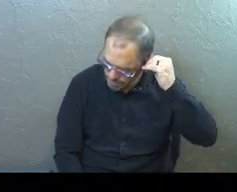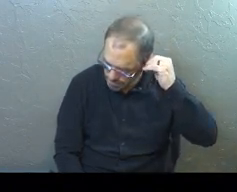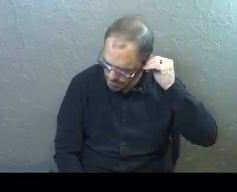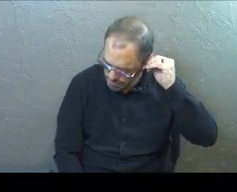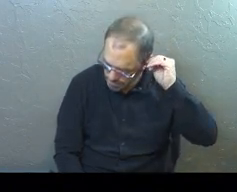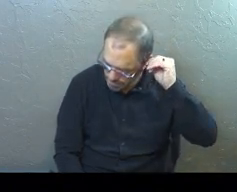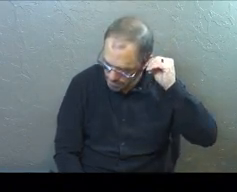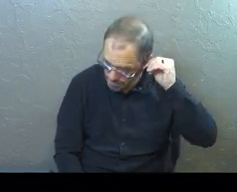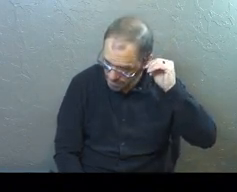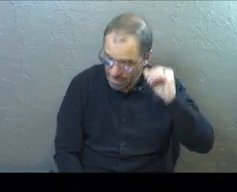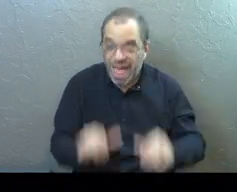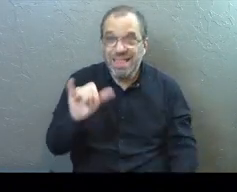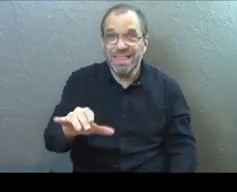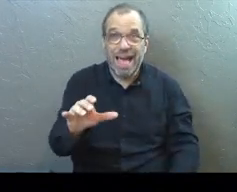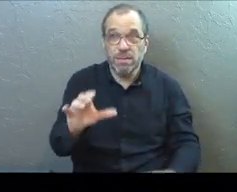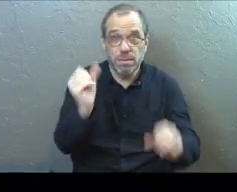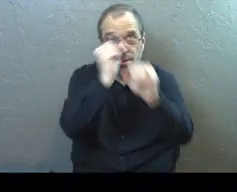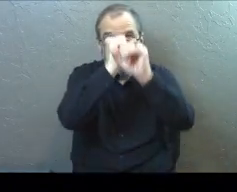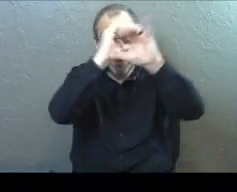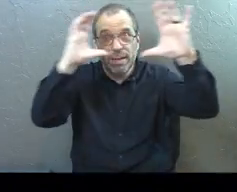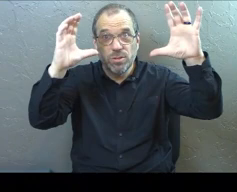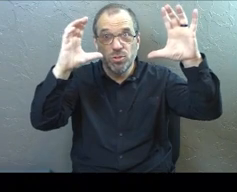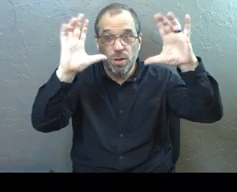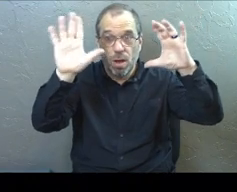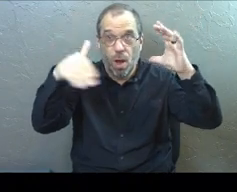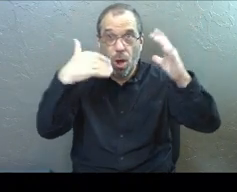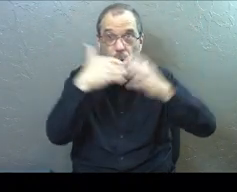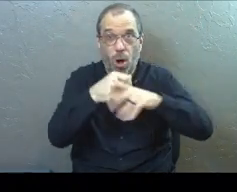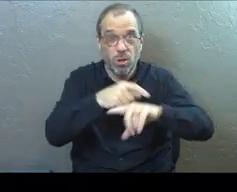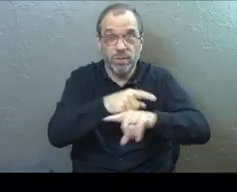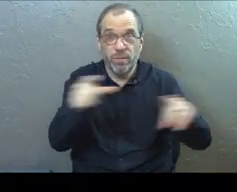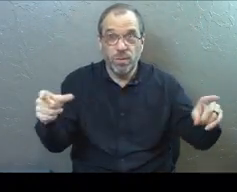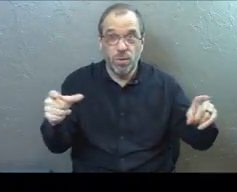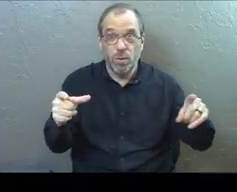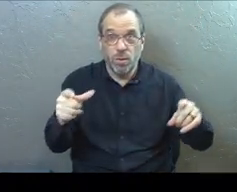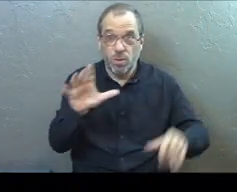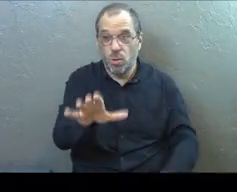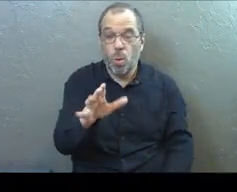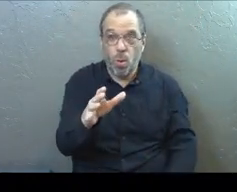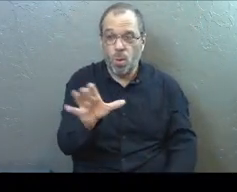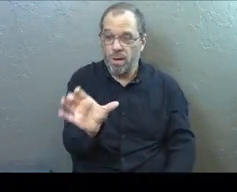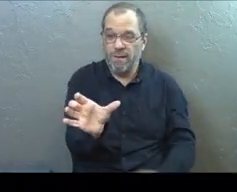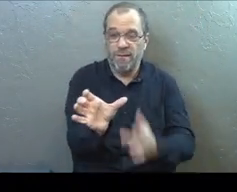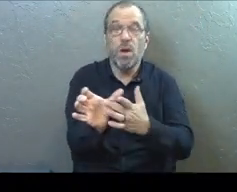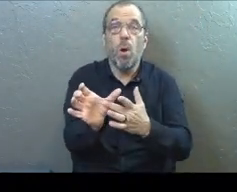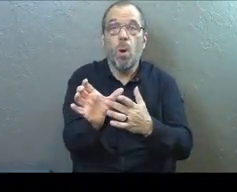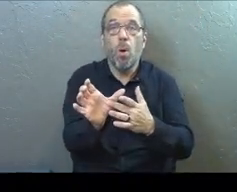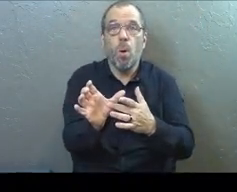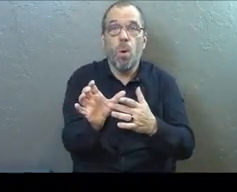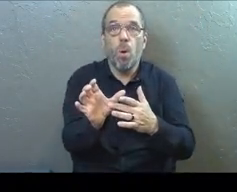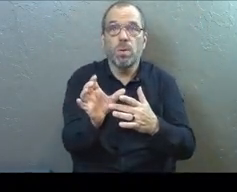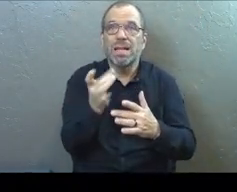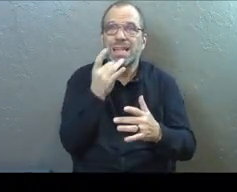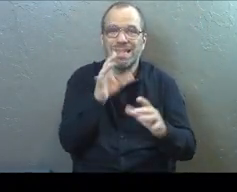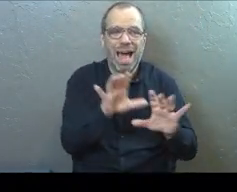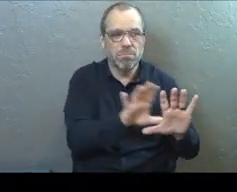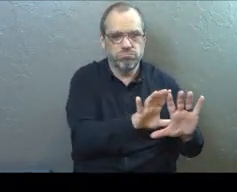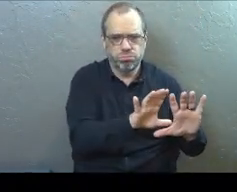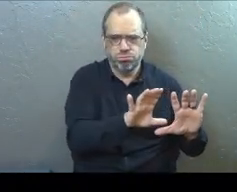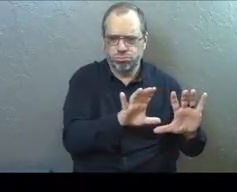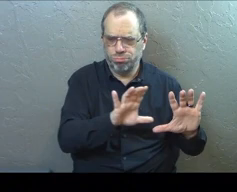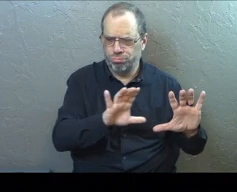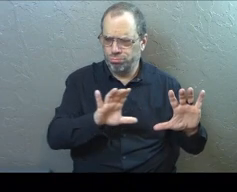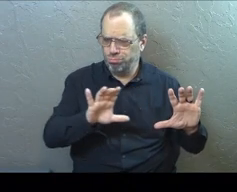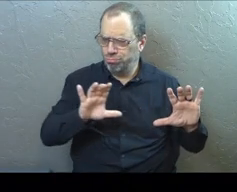This is what it can be. This is the picture. Every single one of us with our light shining in the darkness. This is what